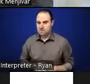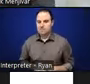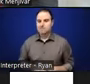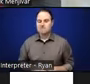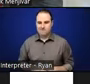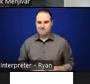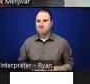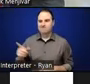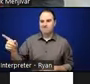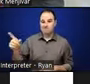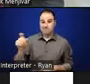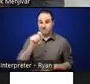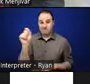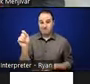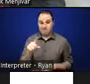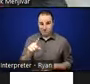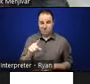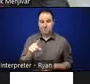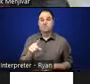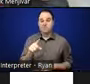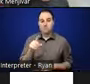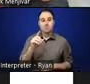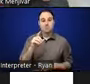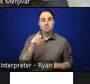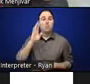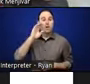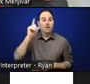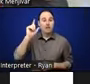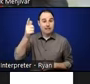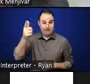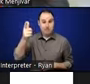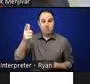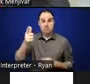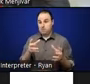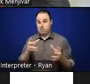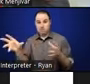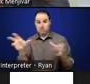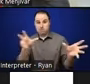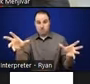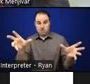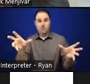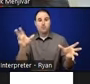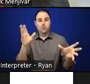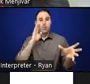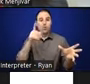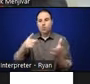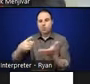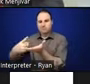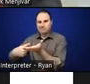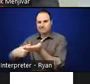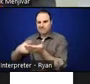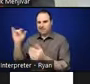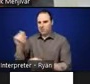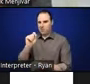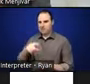is going to be the question that I'm going to invite you to jump into or share into when we go into the breakout rooms. So where